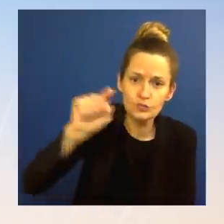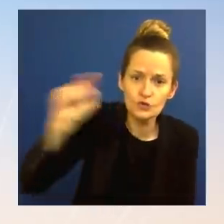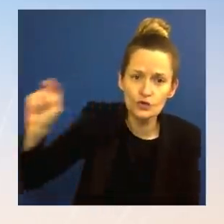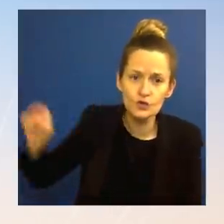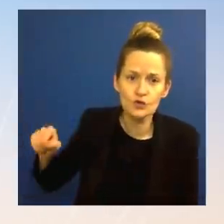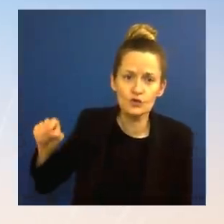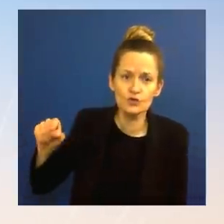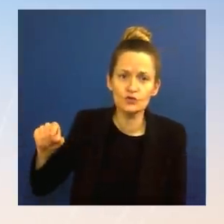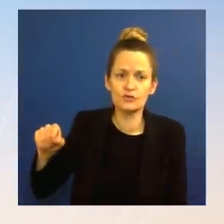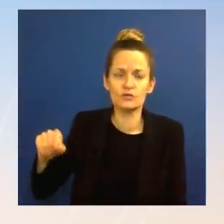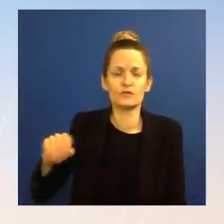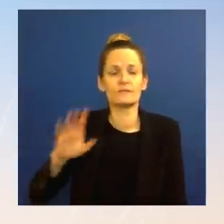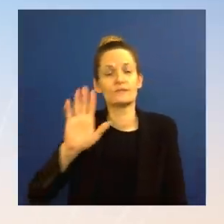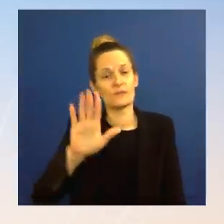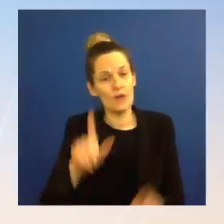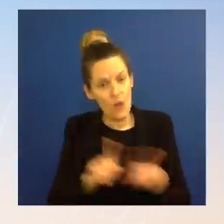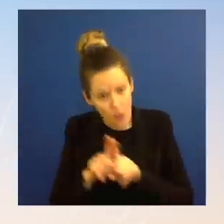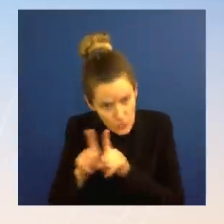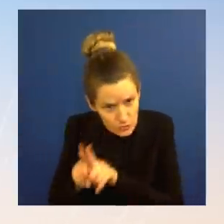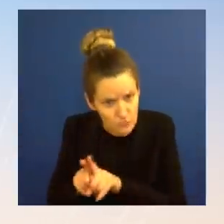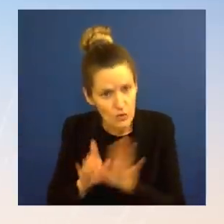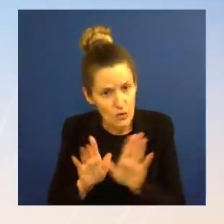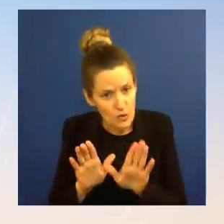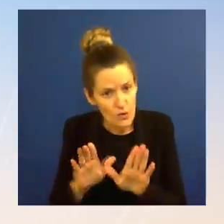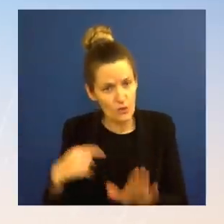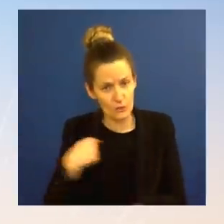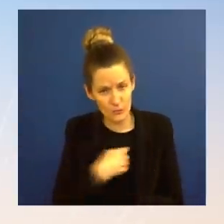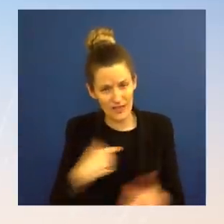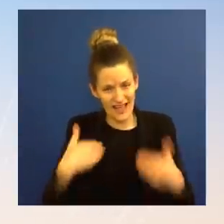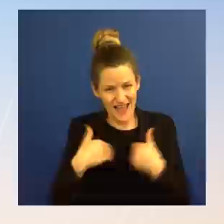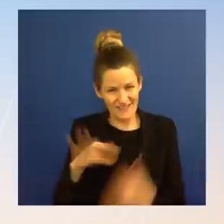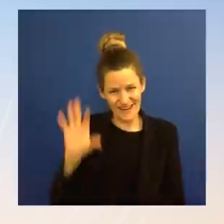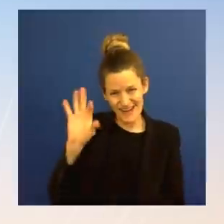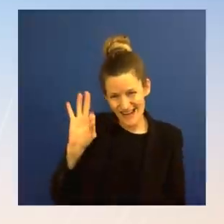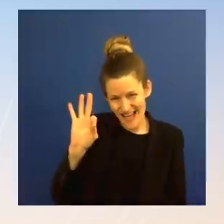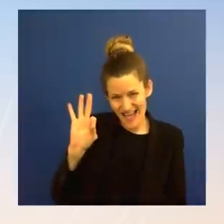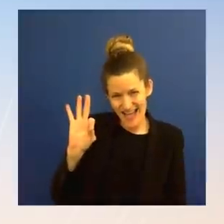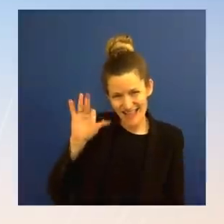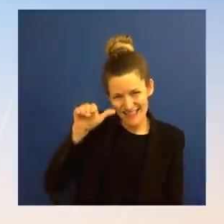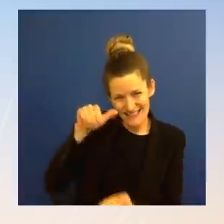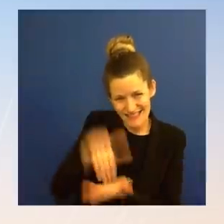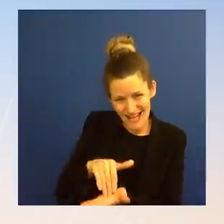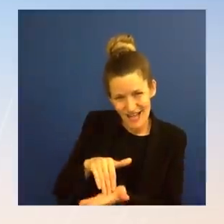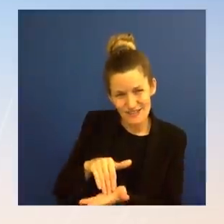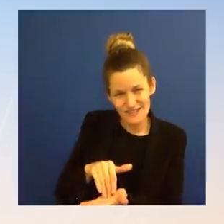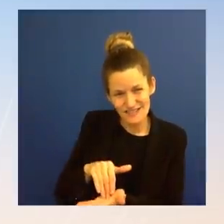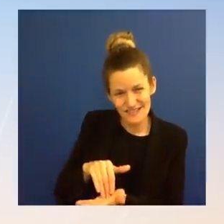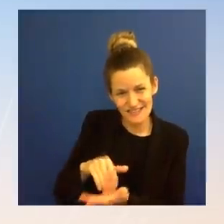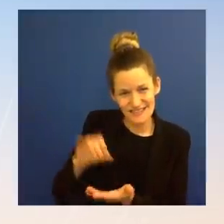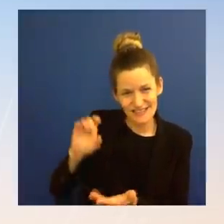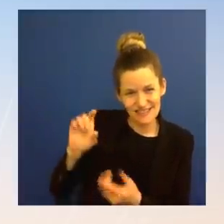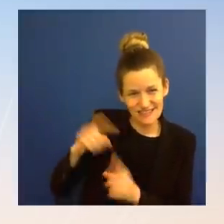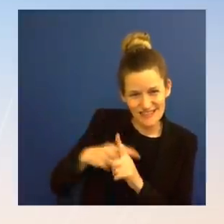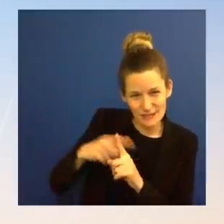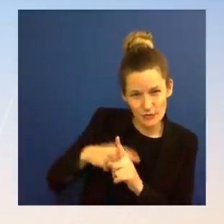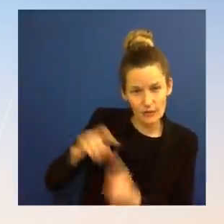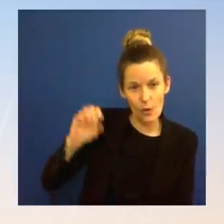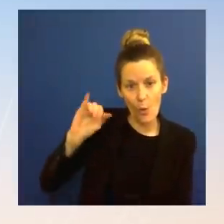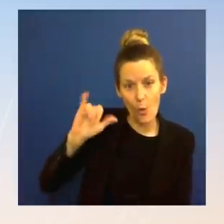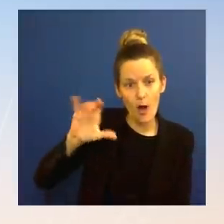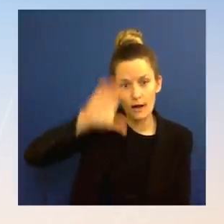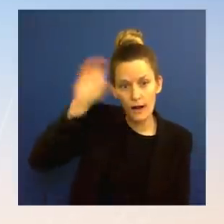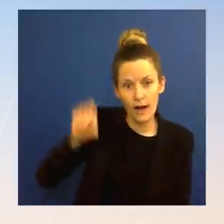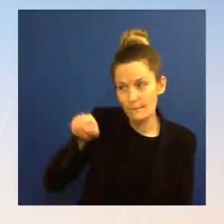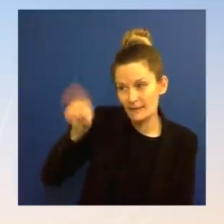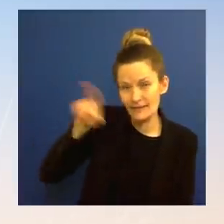,000 unused oil leases that oil companies could certainly tap into, and we've encouraged them to do that. So that's certainly a way to